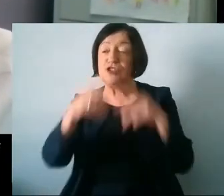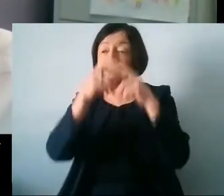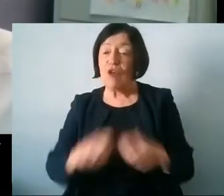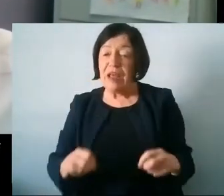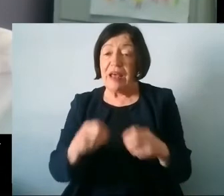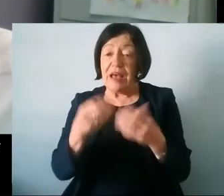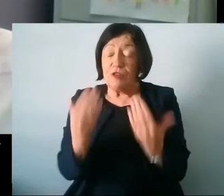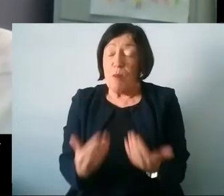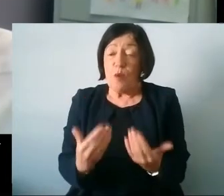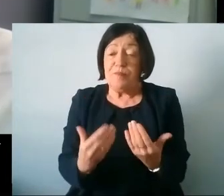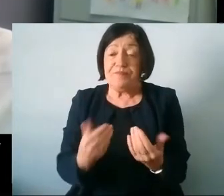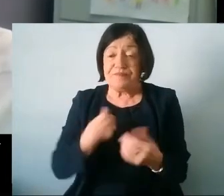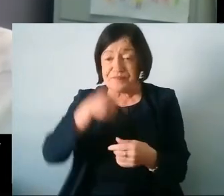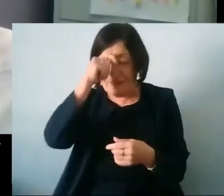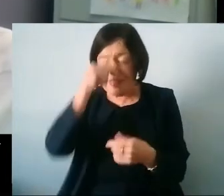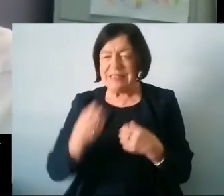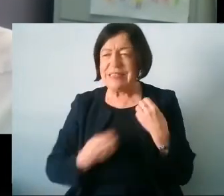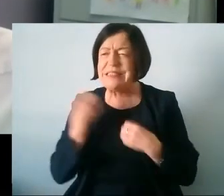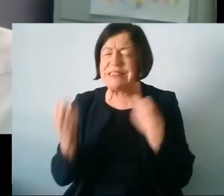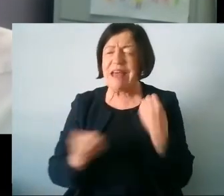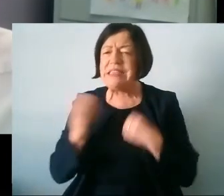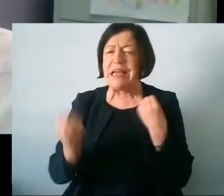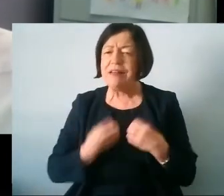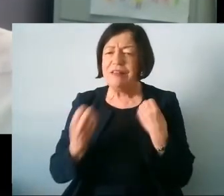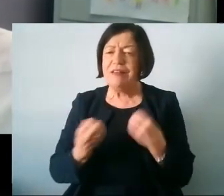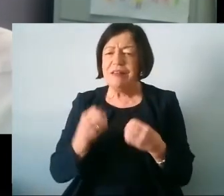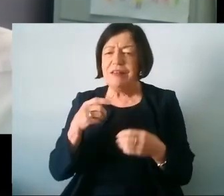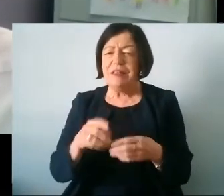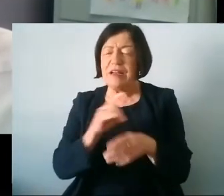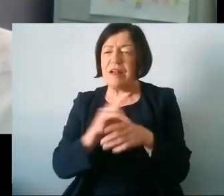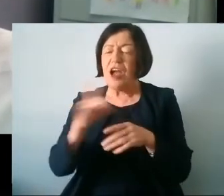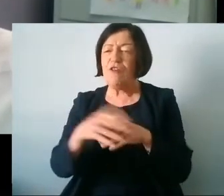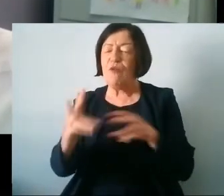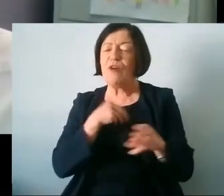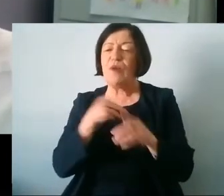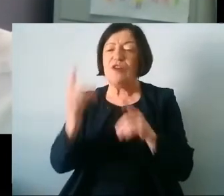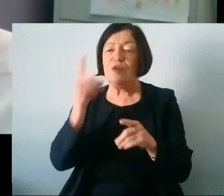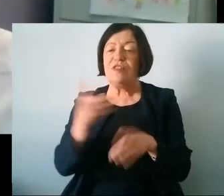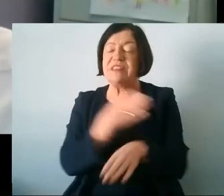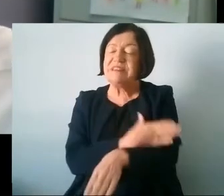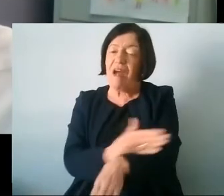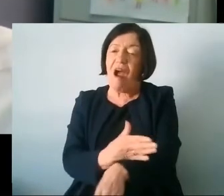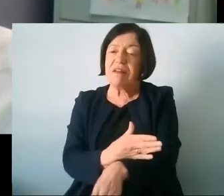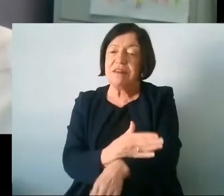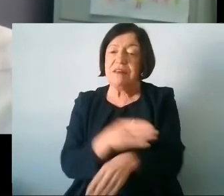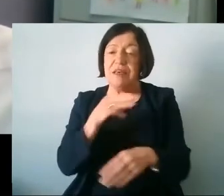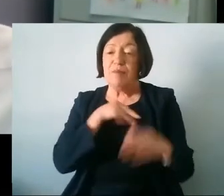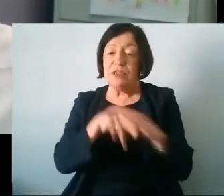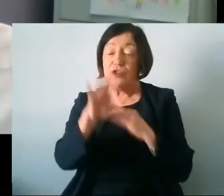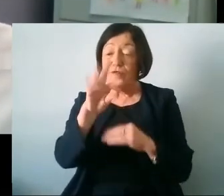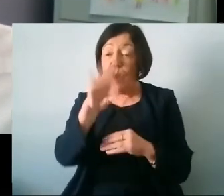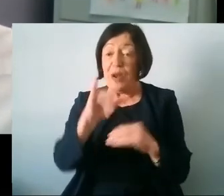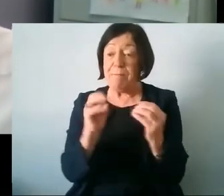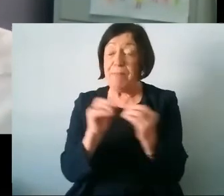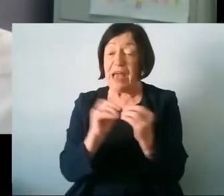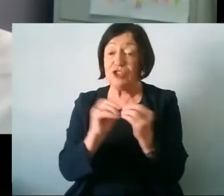moment and I think it's very exciting um I mean the the kind of work that we were doing in the first start and minister Foley mentioned it in